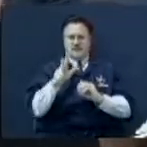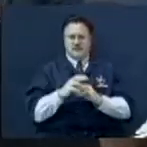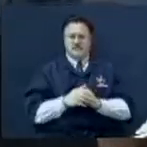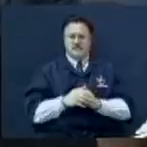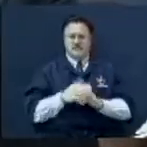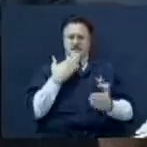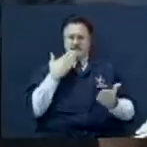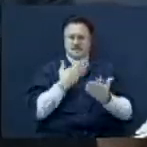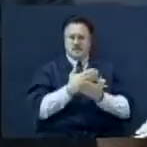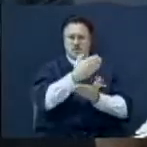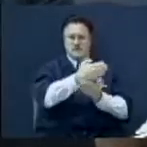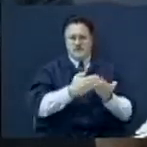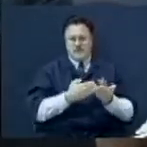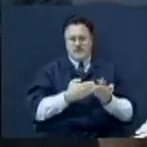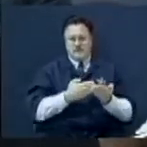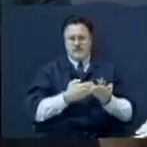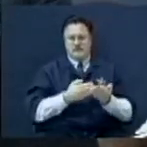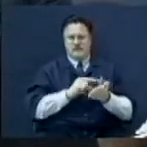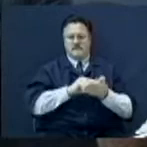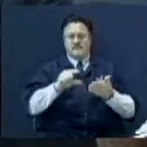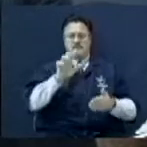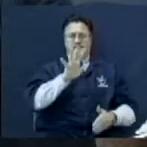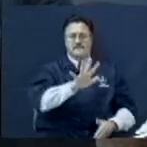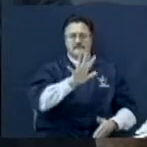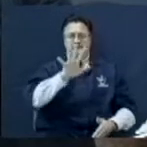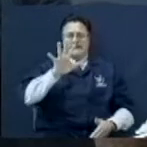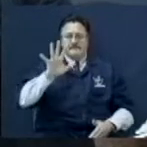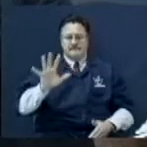you the good part. Verse 55,